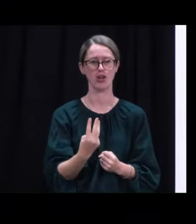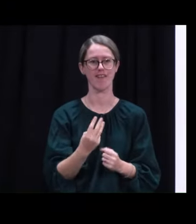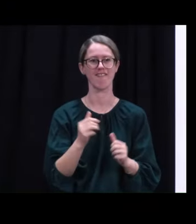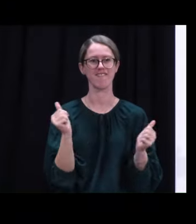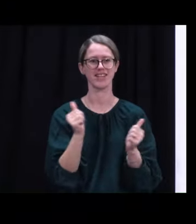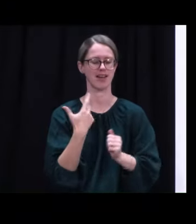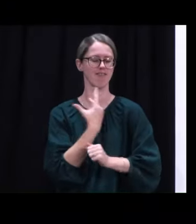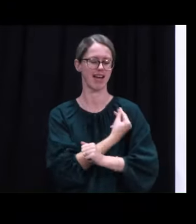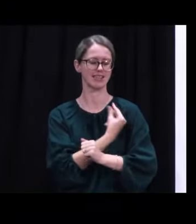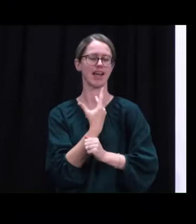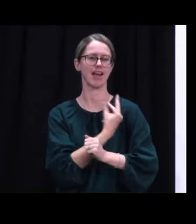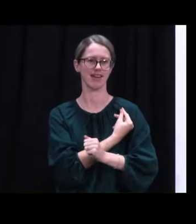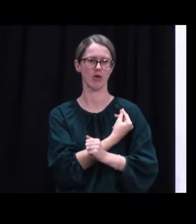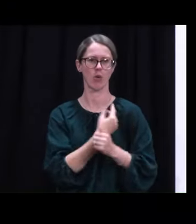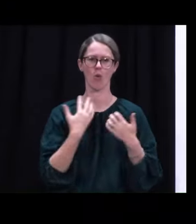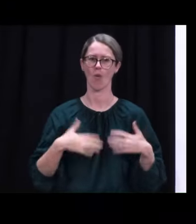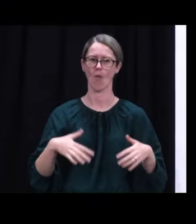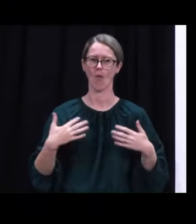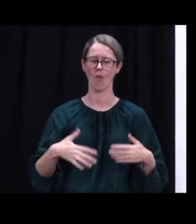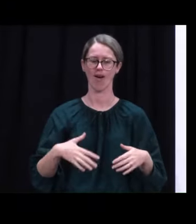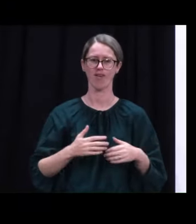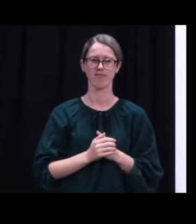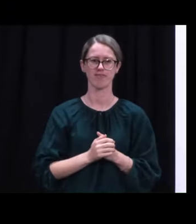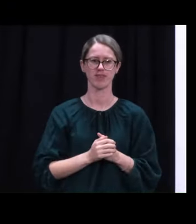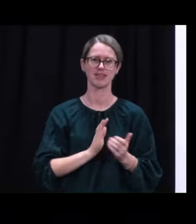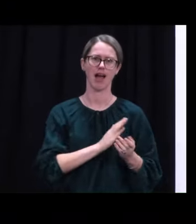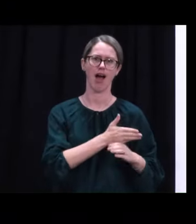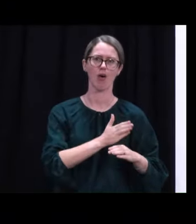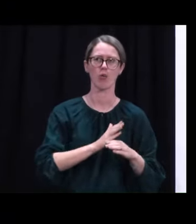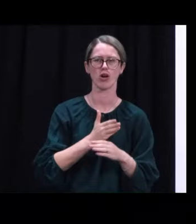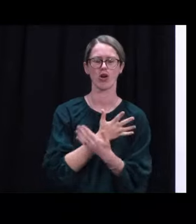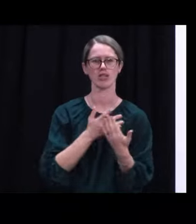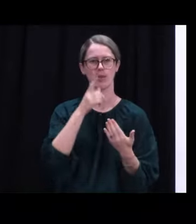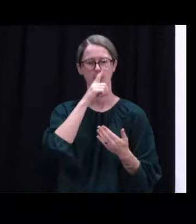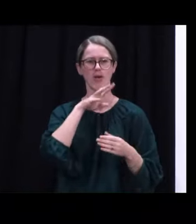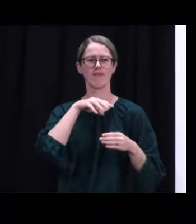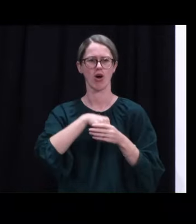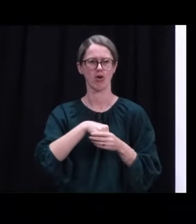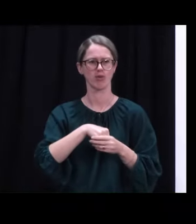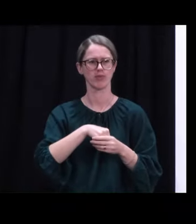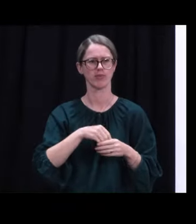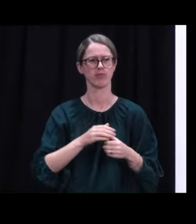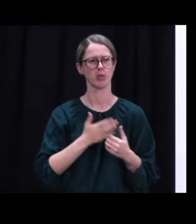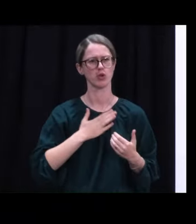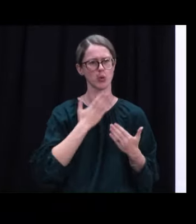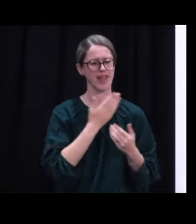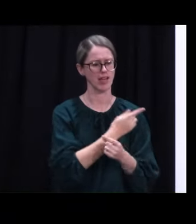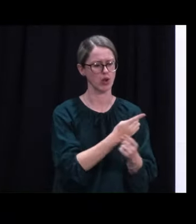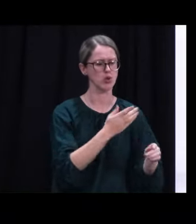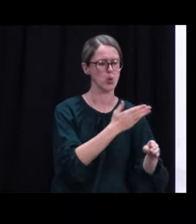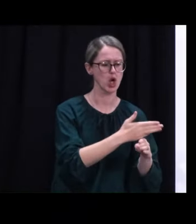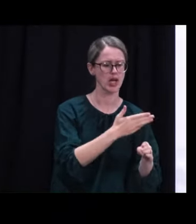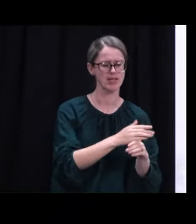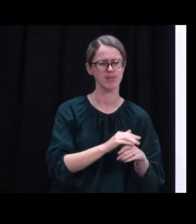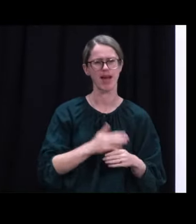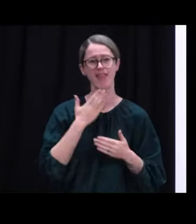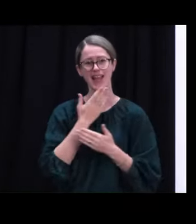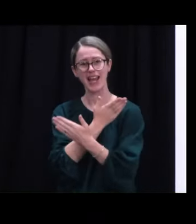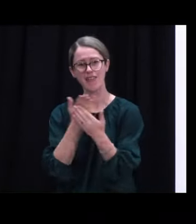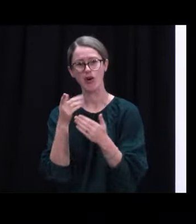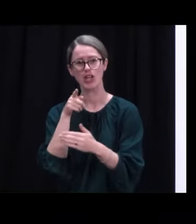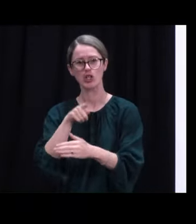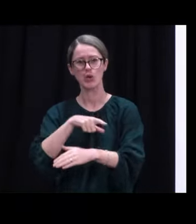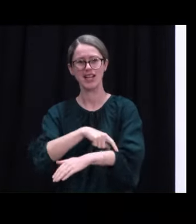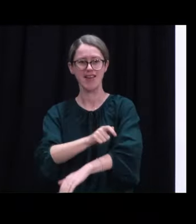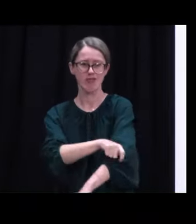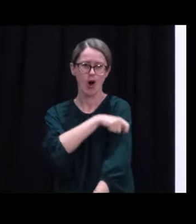vaccinated. It's a massive effort to all involved, and I want to thank them again, as well as of course everybody who has rolled up their sleeve